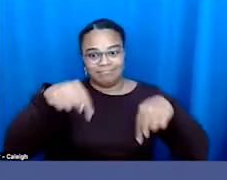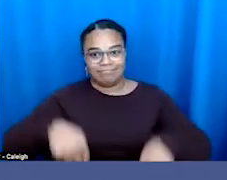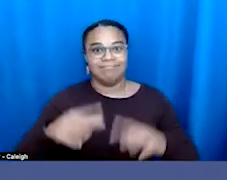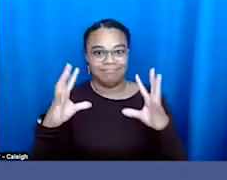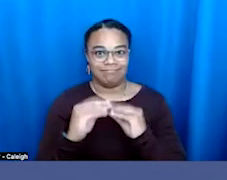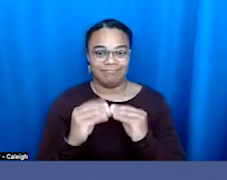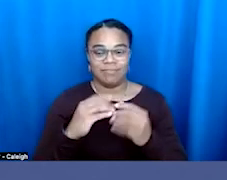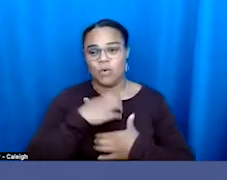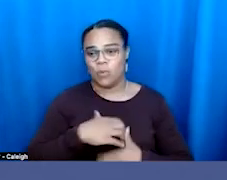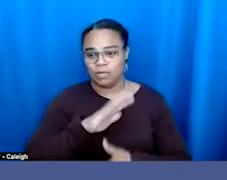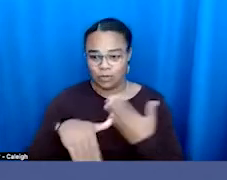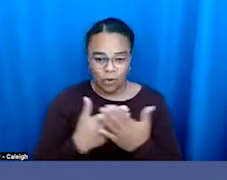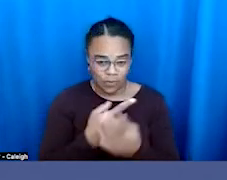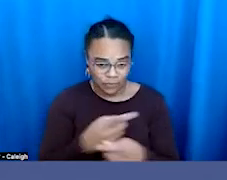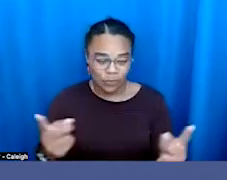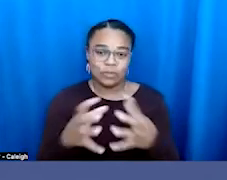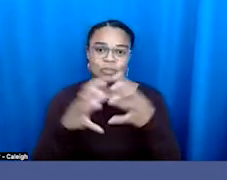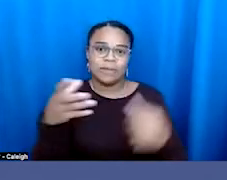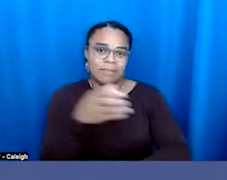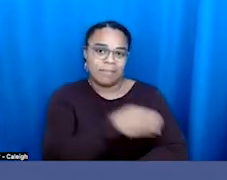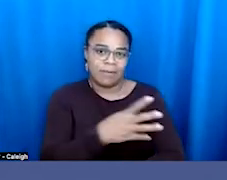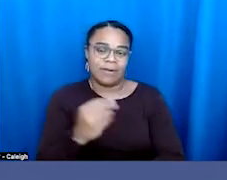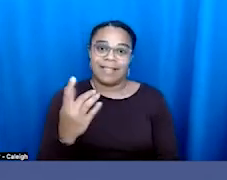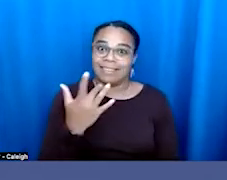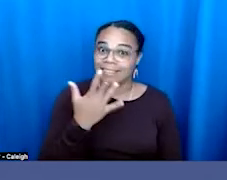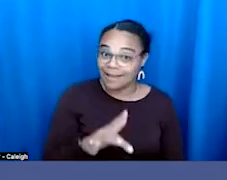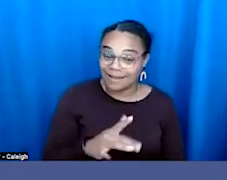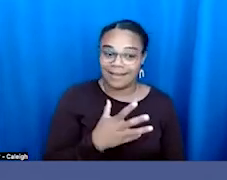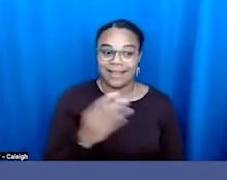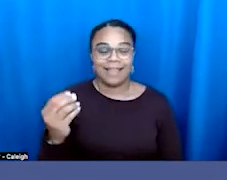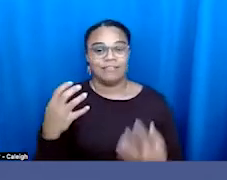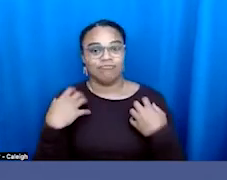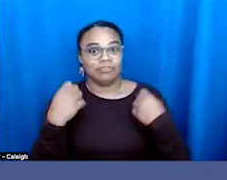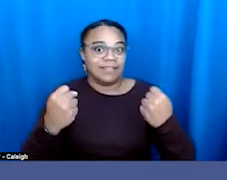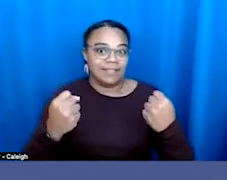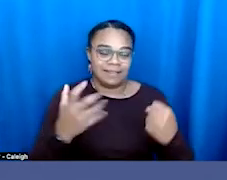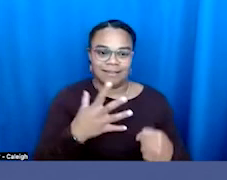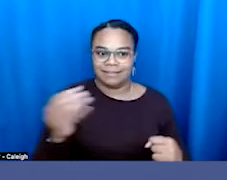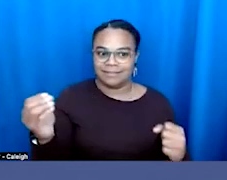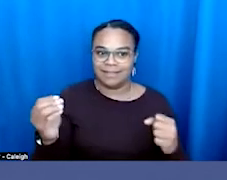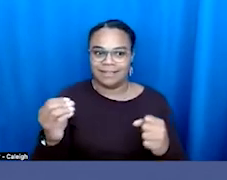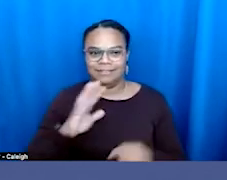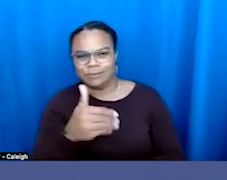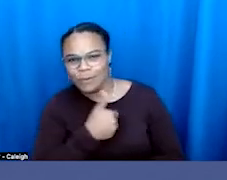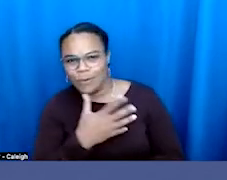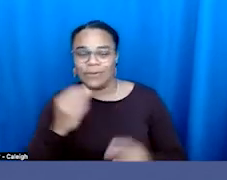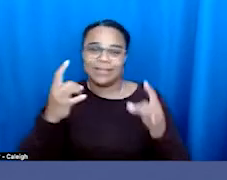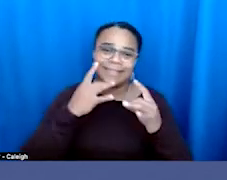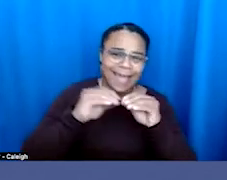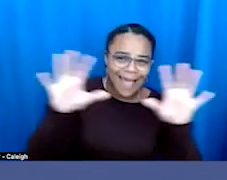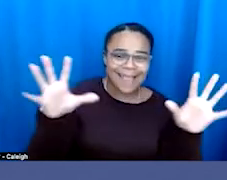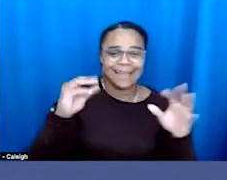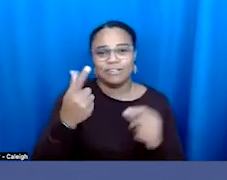all so much power and luck and resilience and soul and light and grace